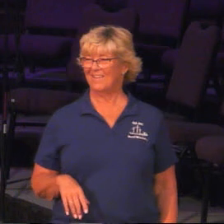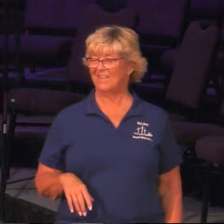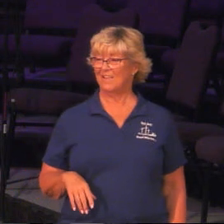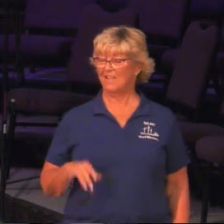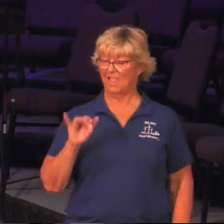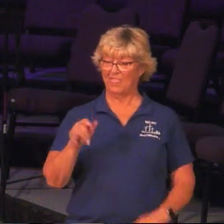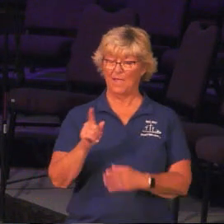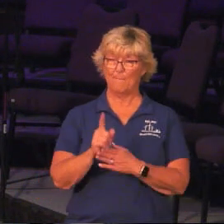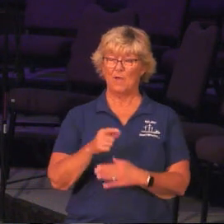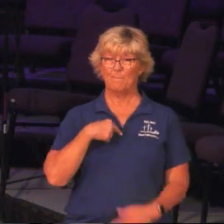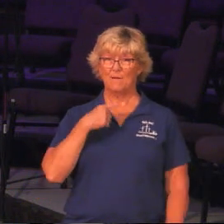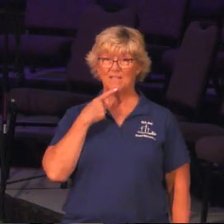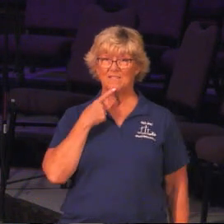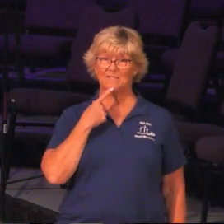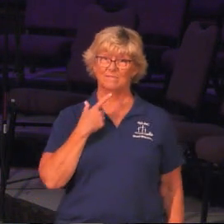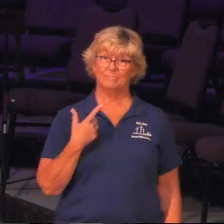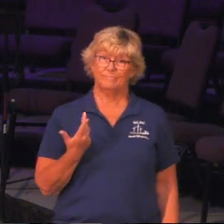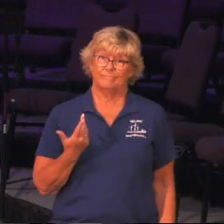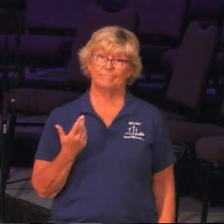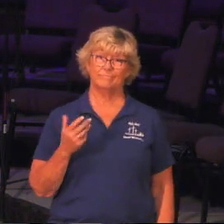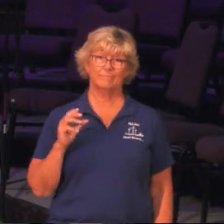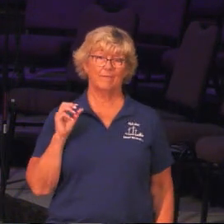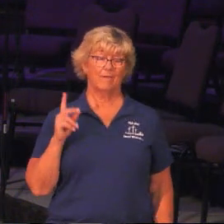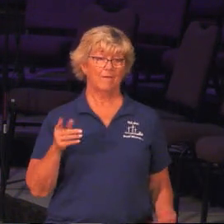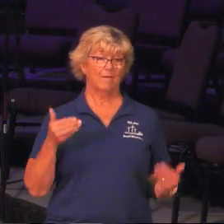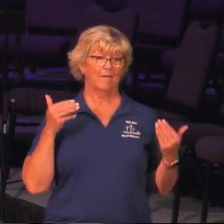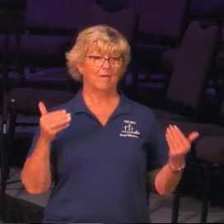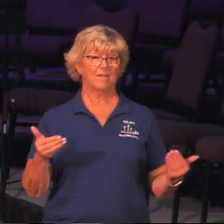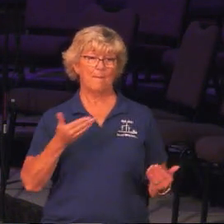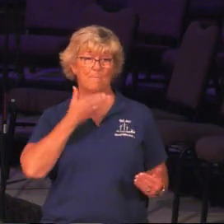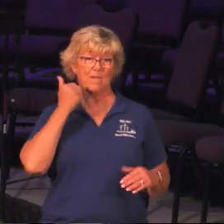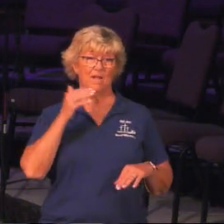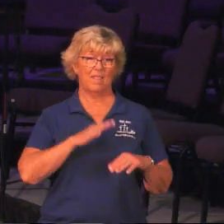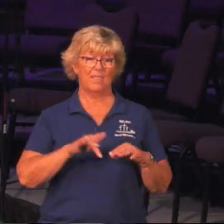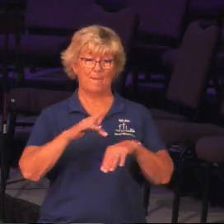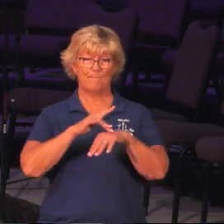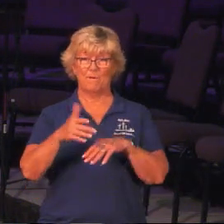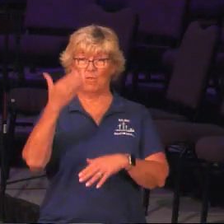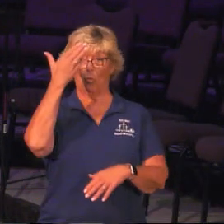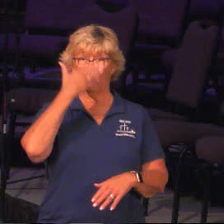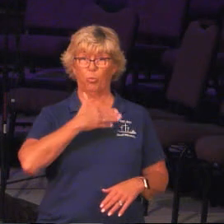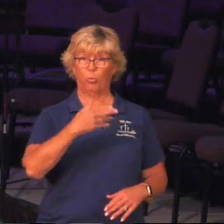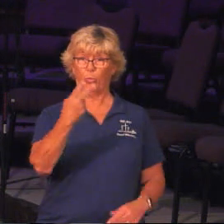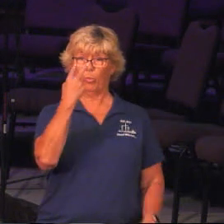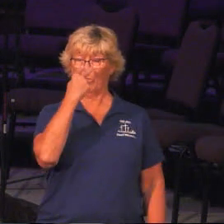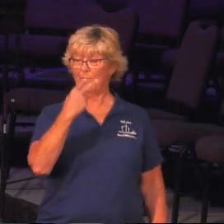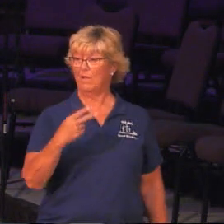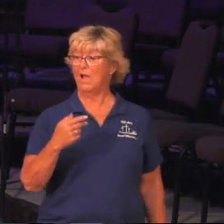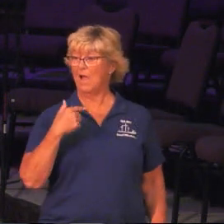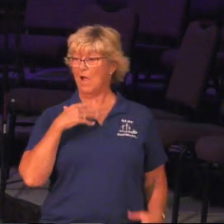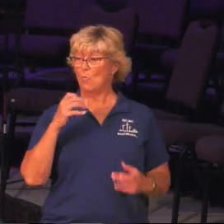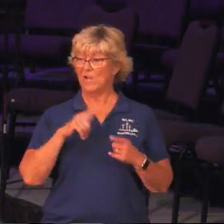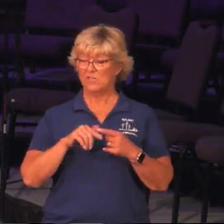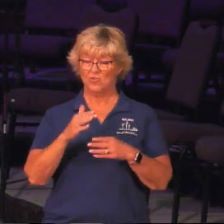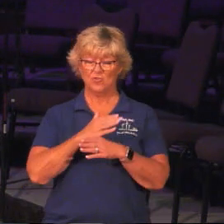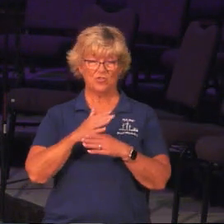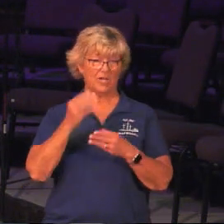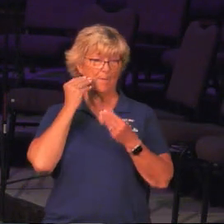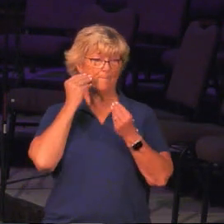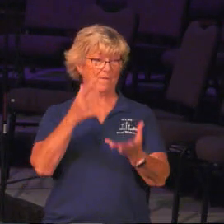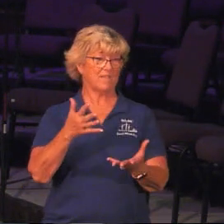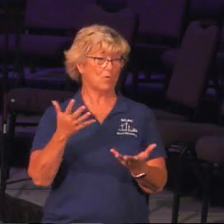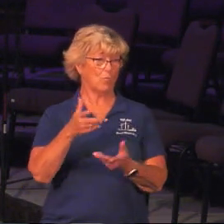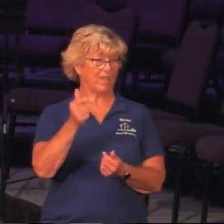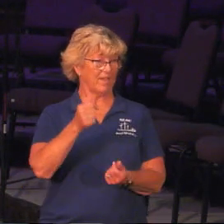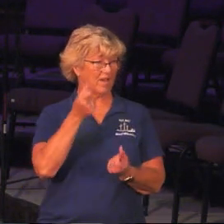Right then, I figured it couldn't be worse than the blank stares I had just received, and if I couldn't share a message that these kids would understand,